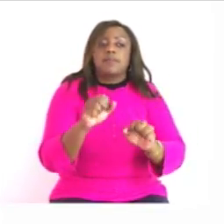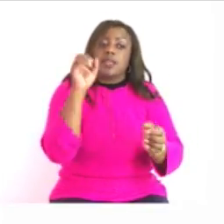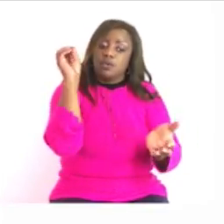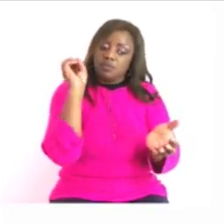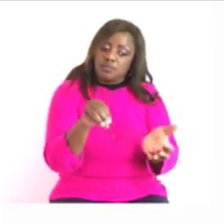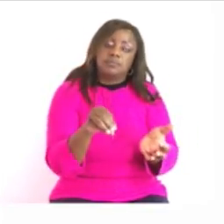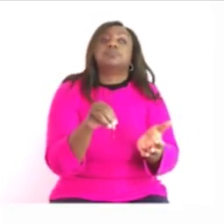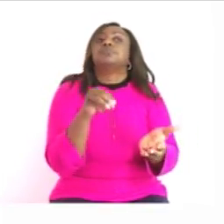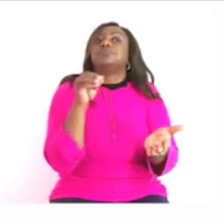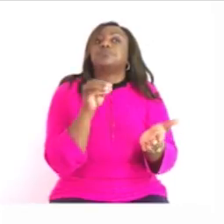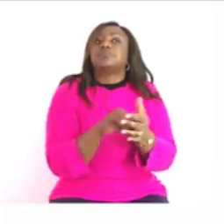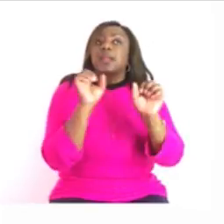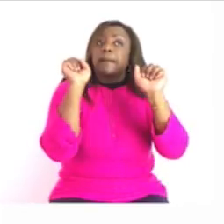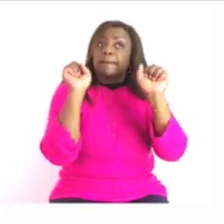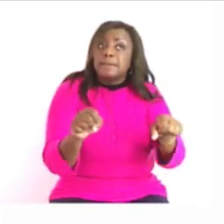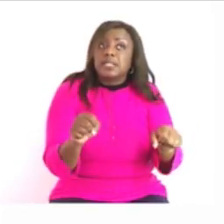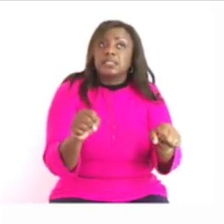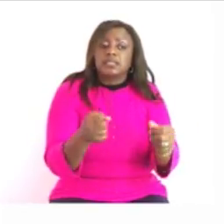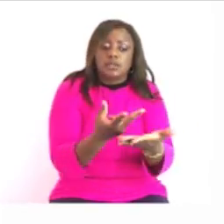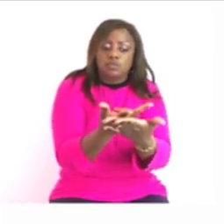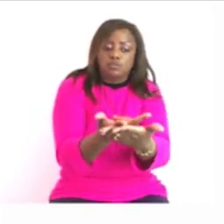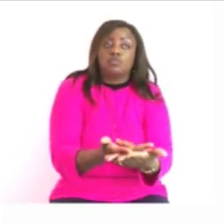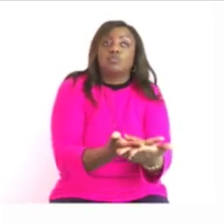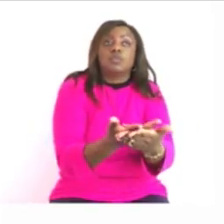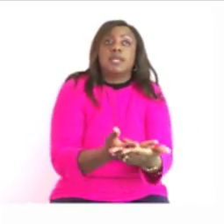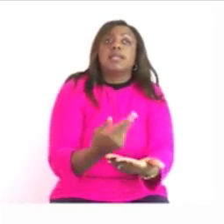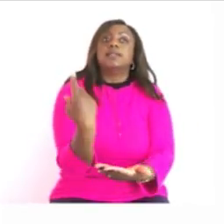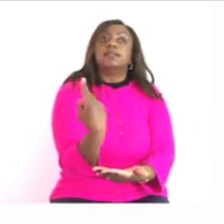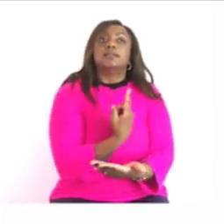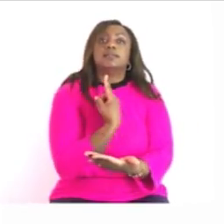rate yourself you just need to secure